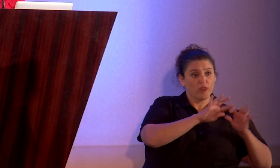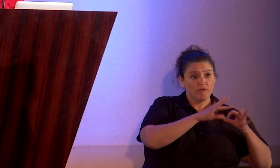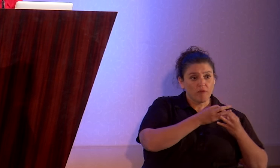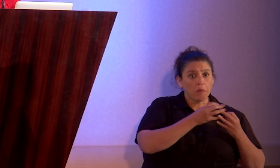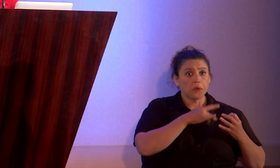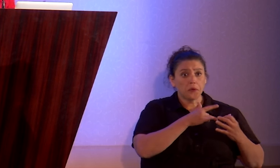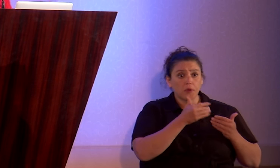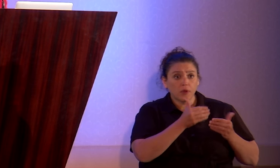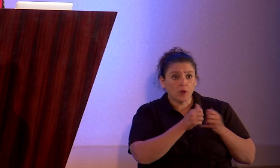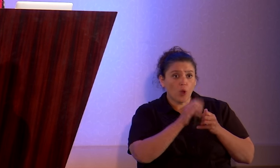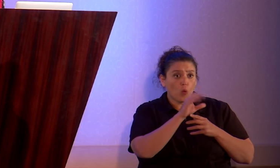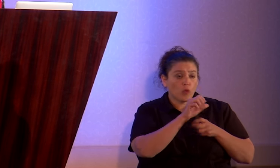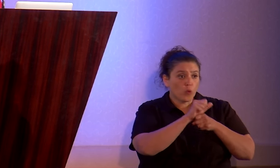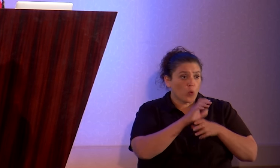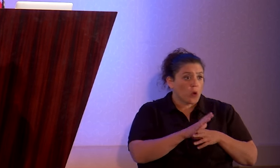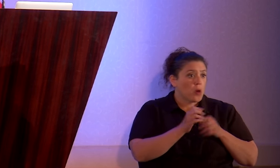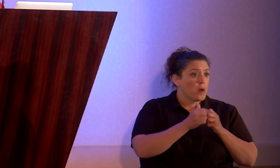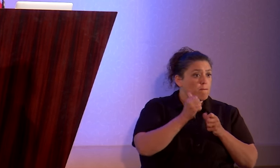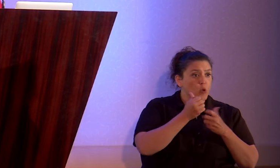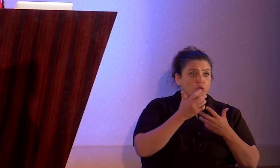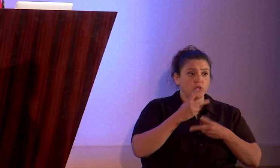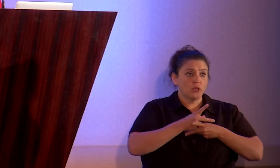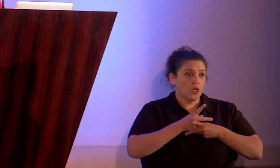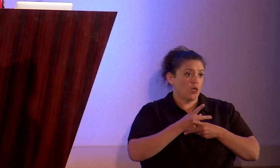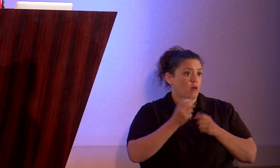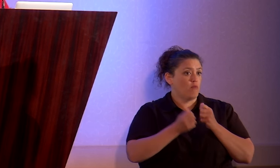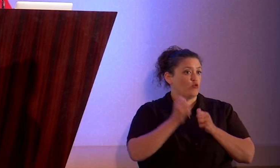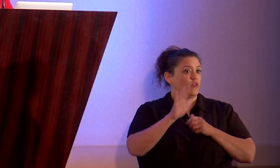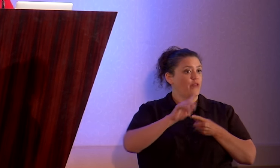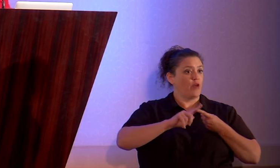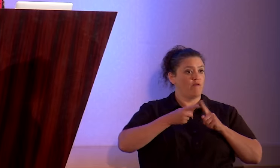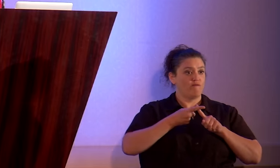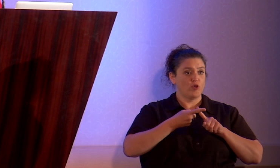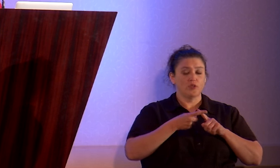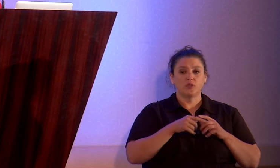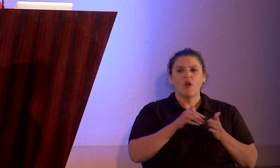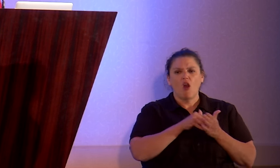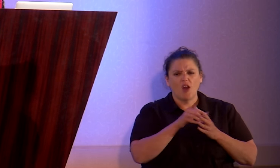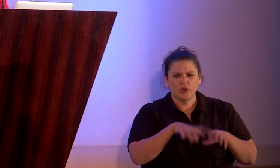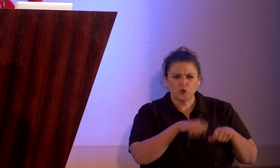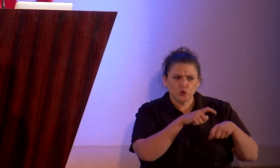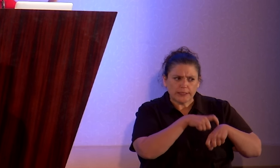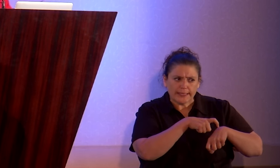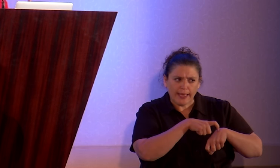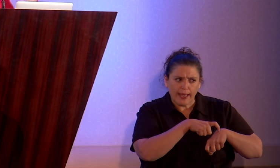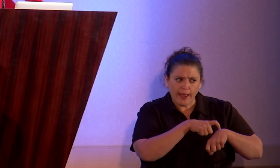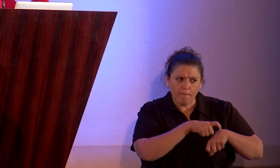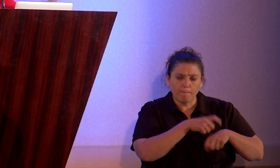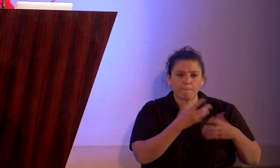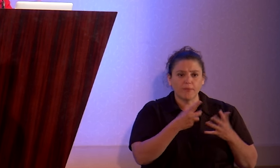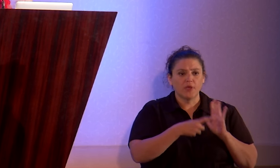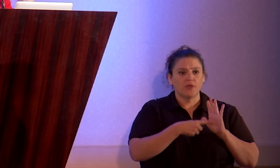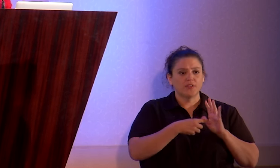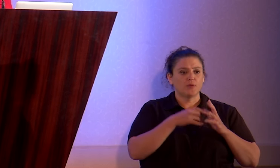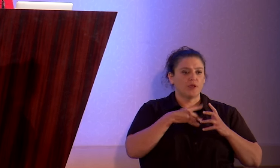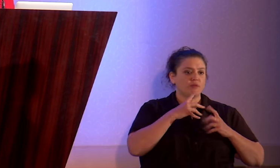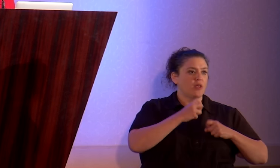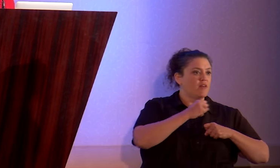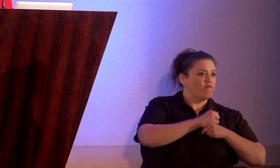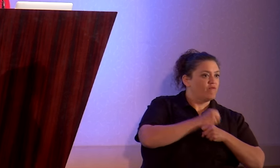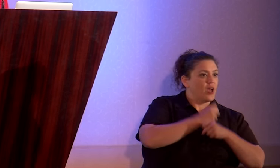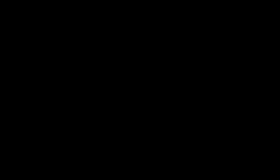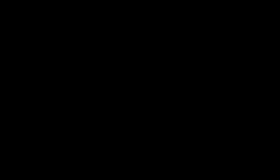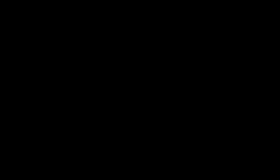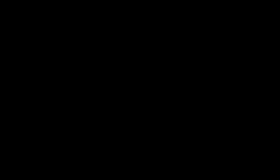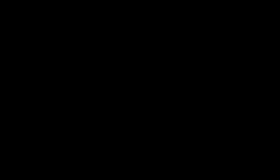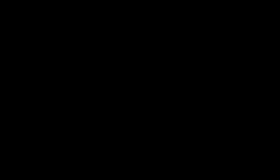coworkers. They've mostly kept most of their friends. Now, it often took time. You and they sometimes went through fights and tears and